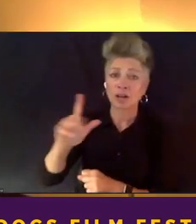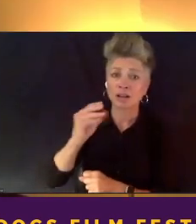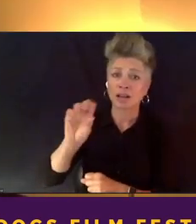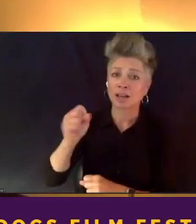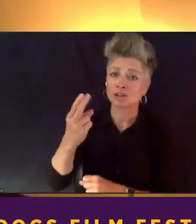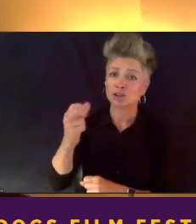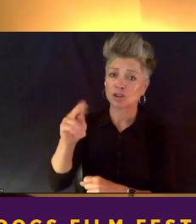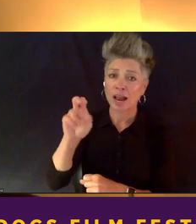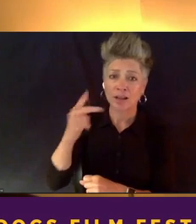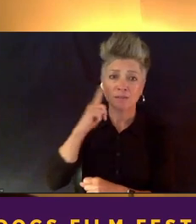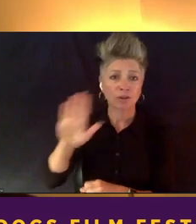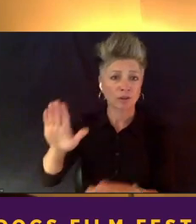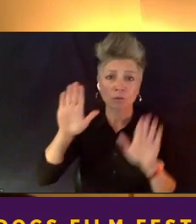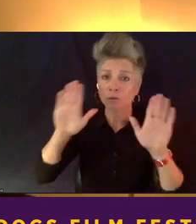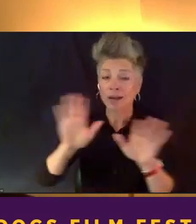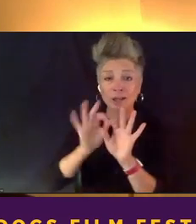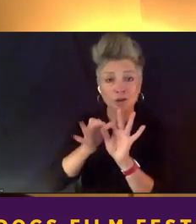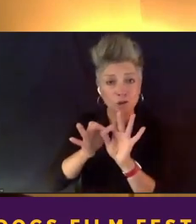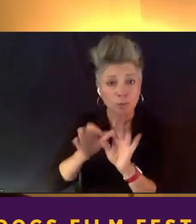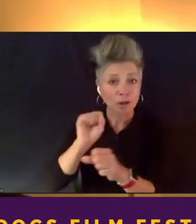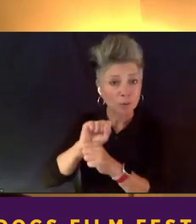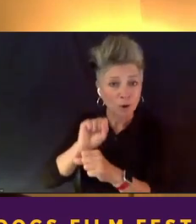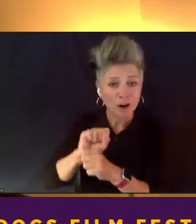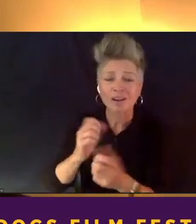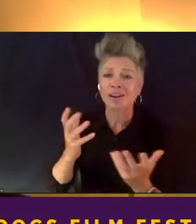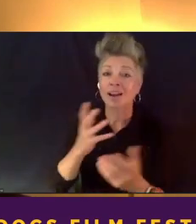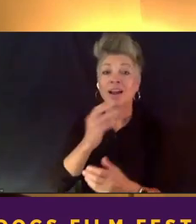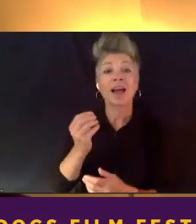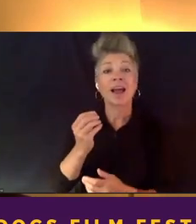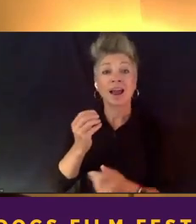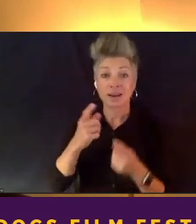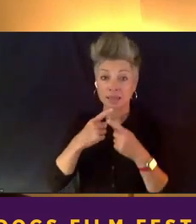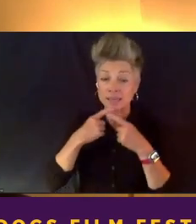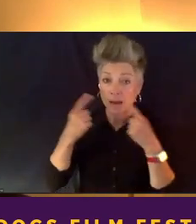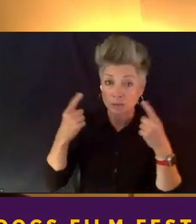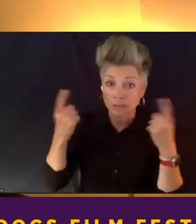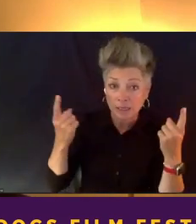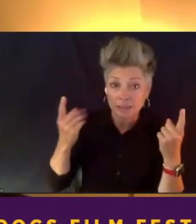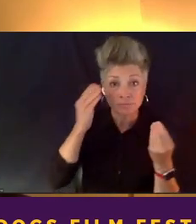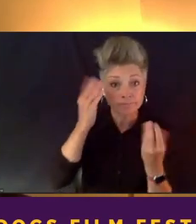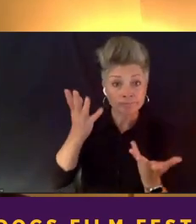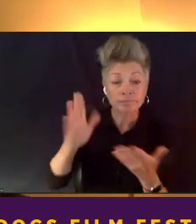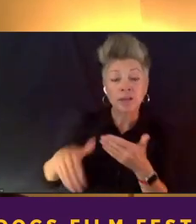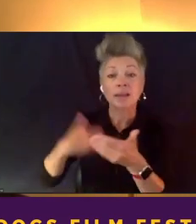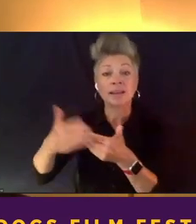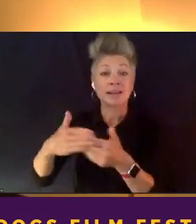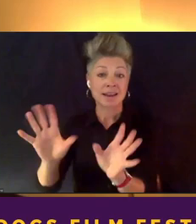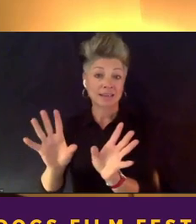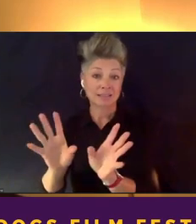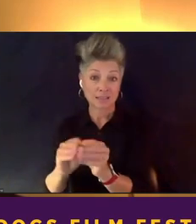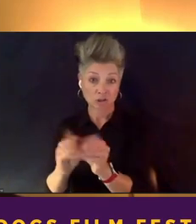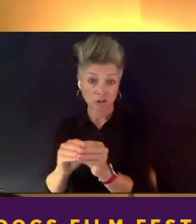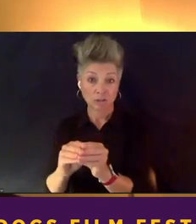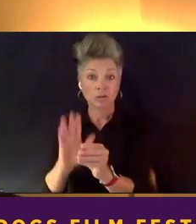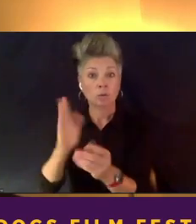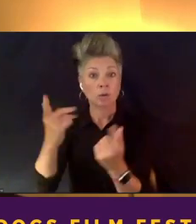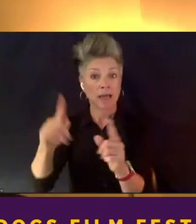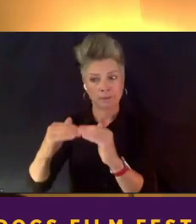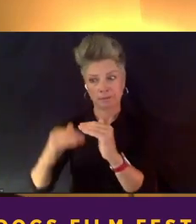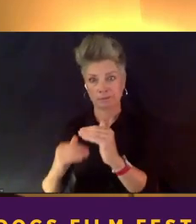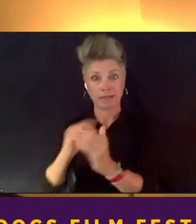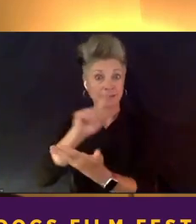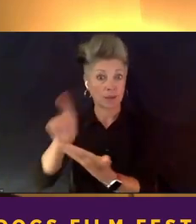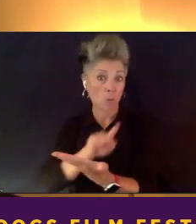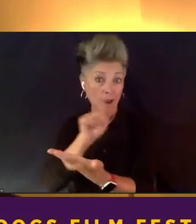they're doing interpreting. And just an announcement that our next session is coming up in less than an hour at